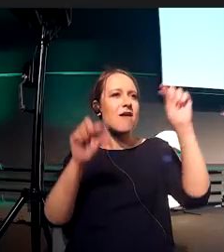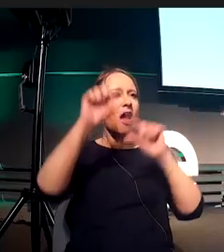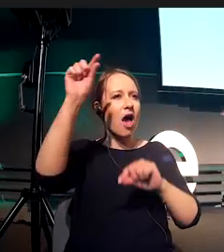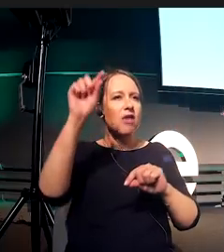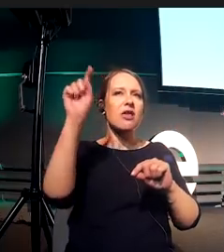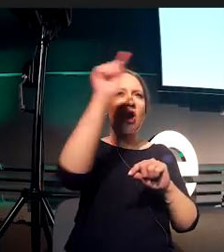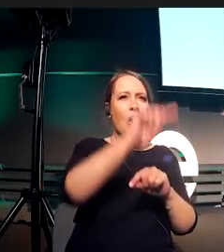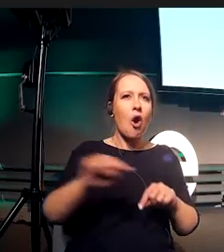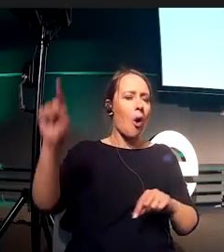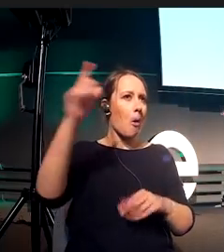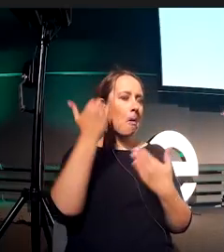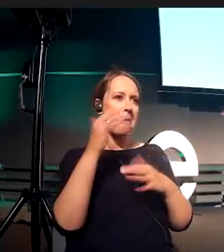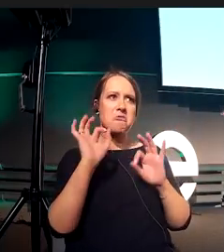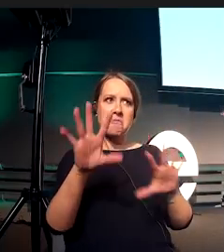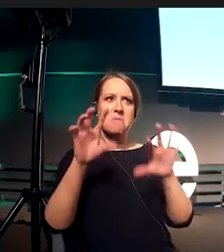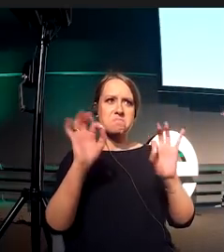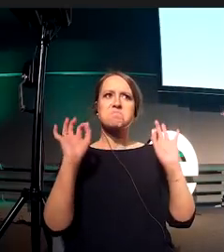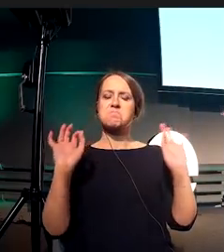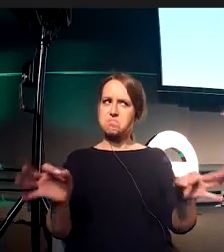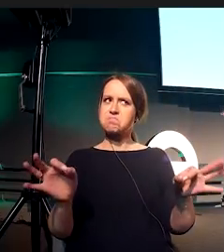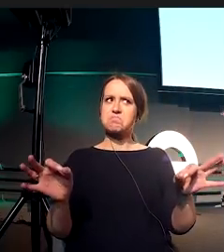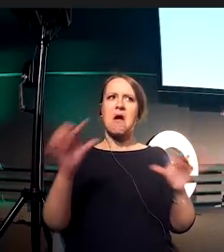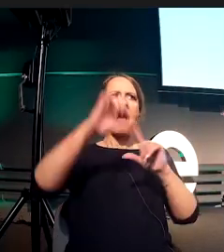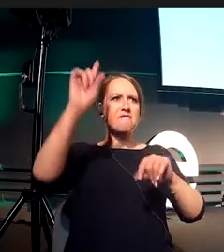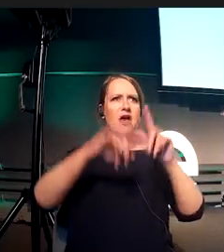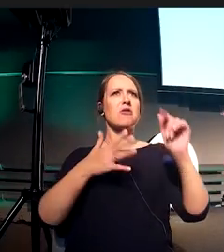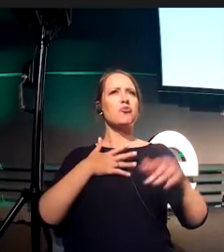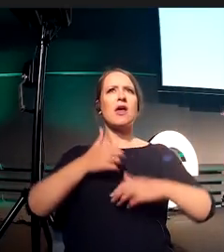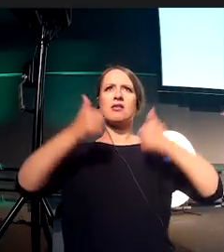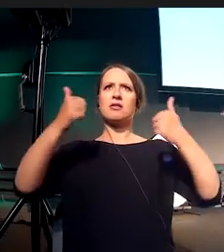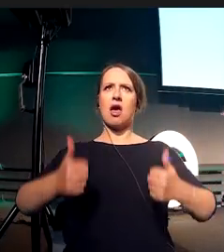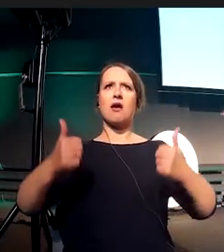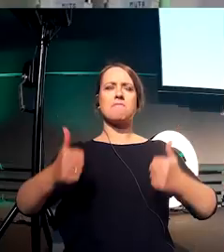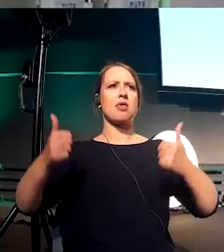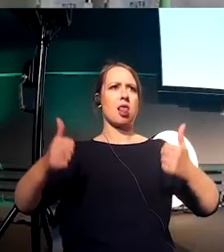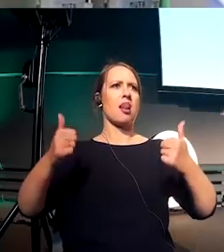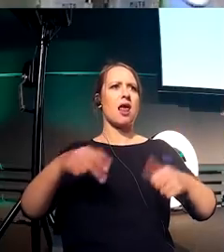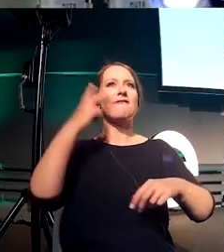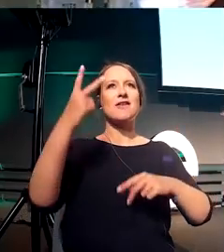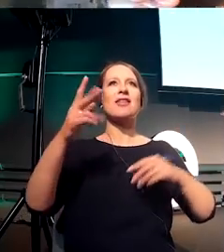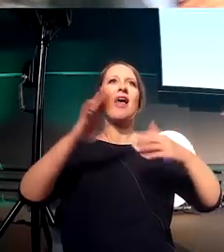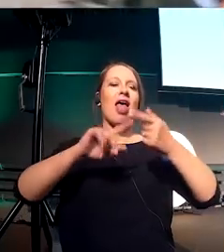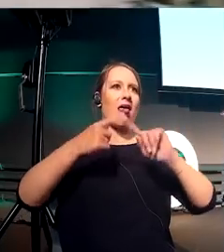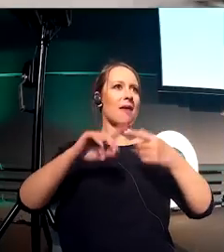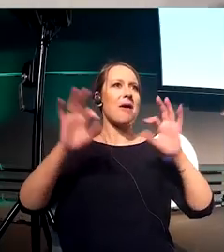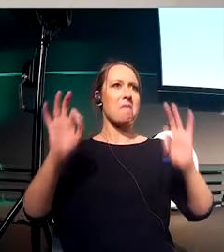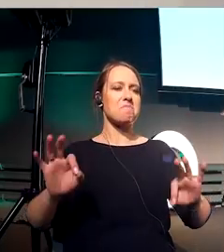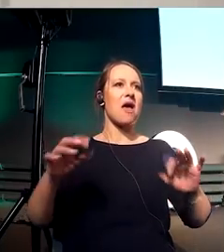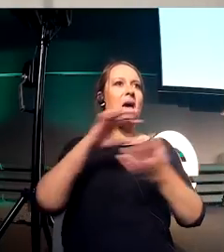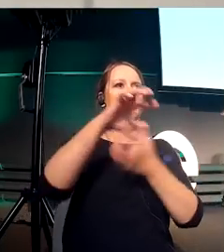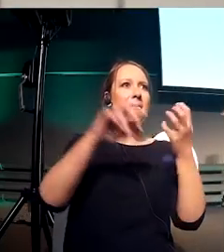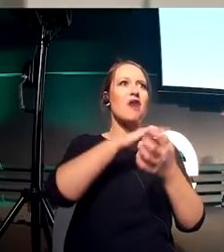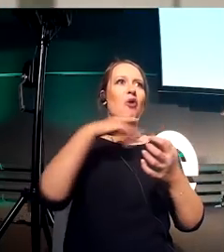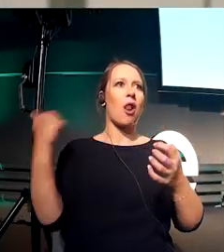feels steady, and the hierarchy between the white space or orange space around it works really well. And